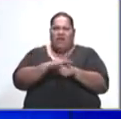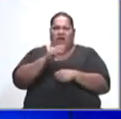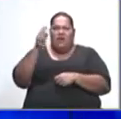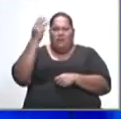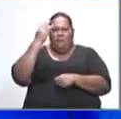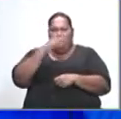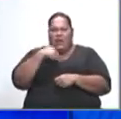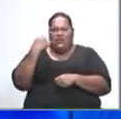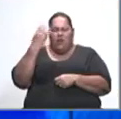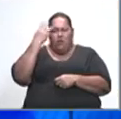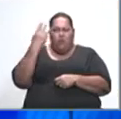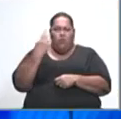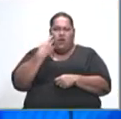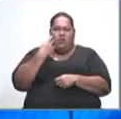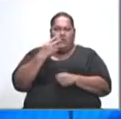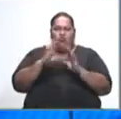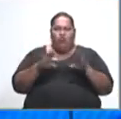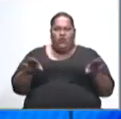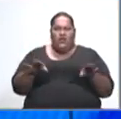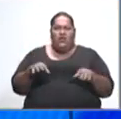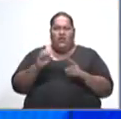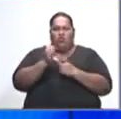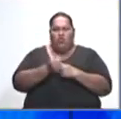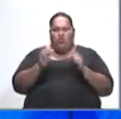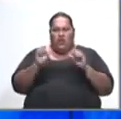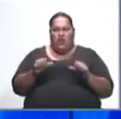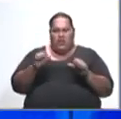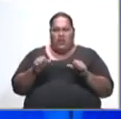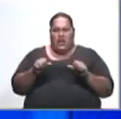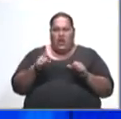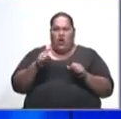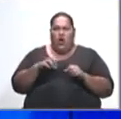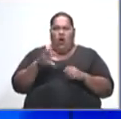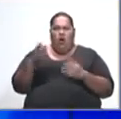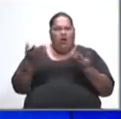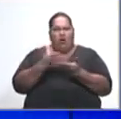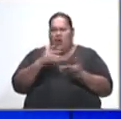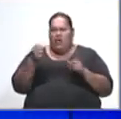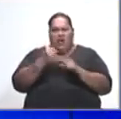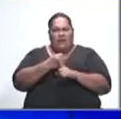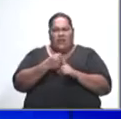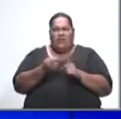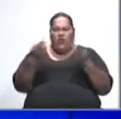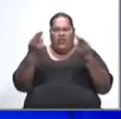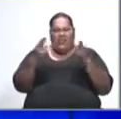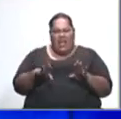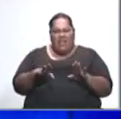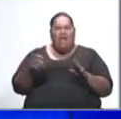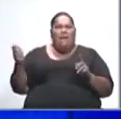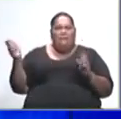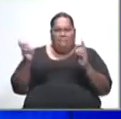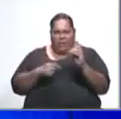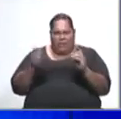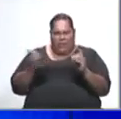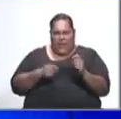Children and Social Protection, Linda Tambuya. The minister sparked controversy over her advocacy for the death